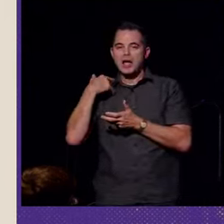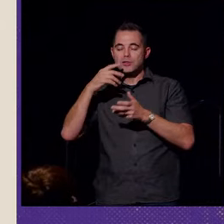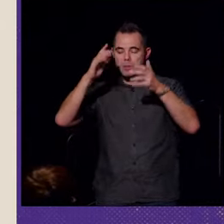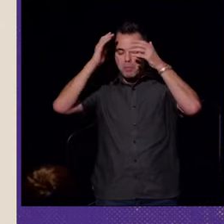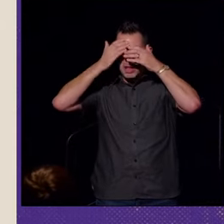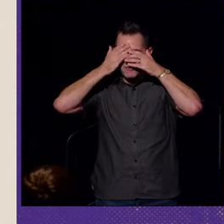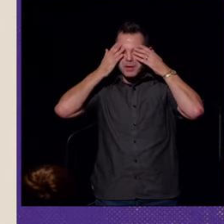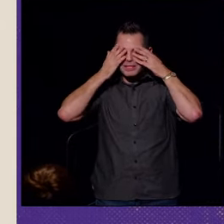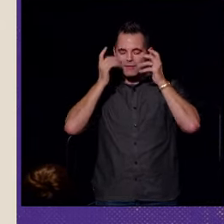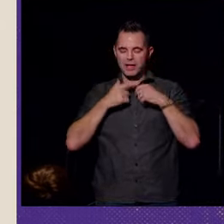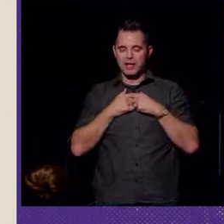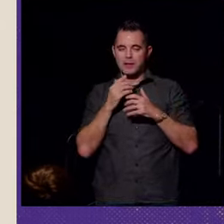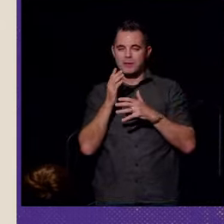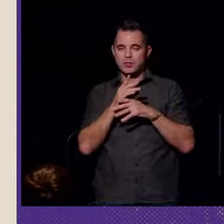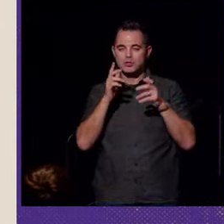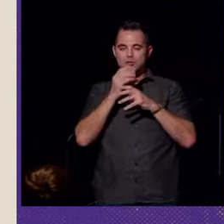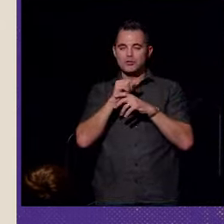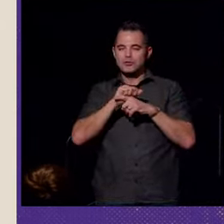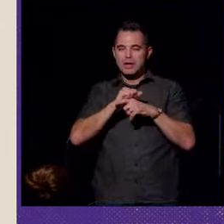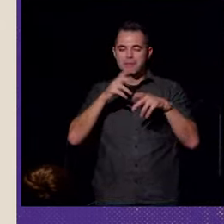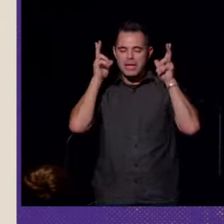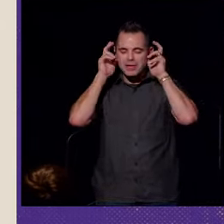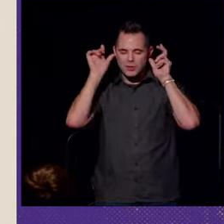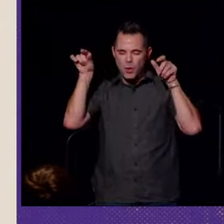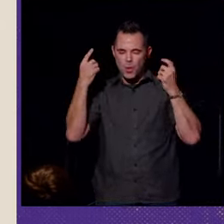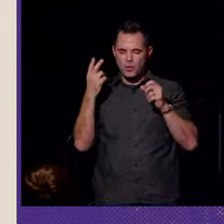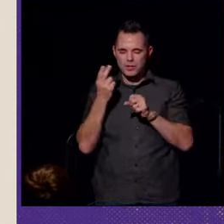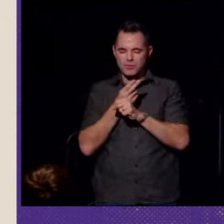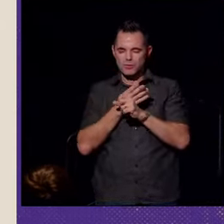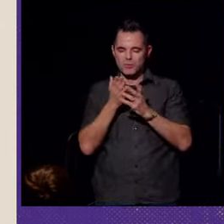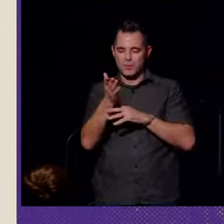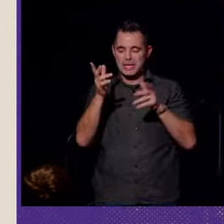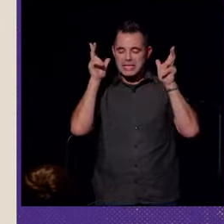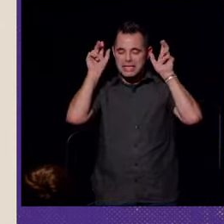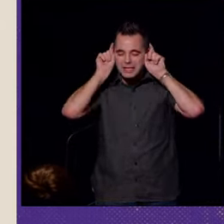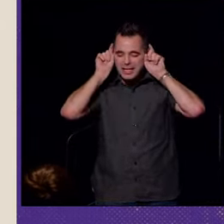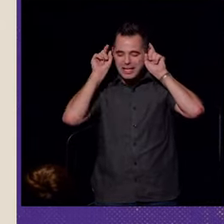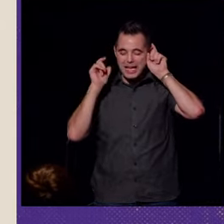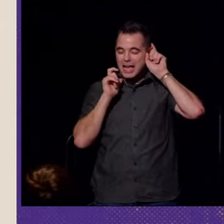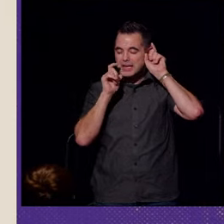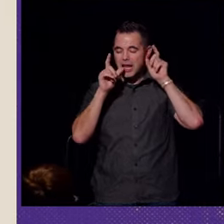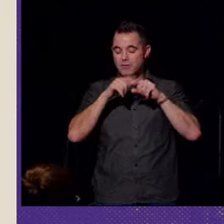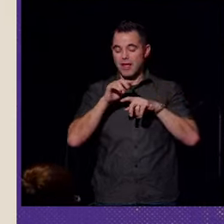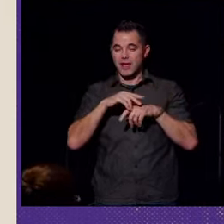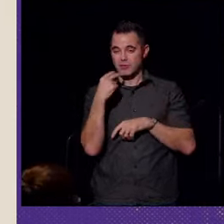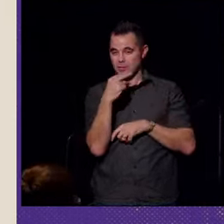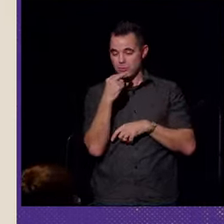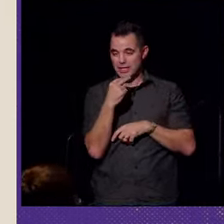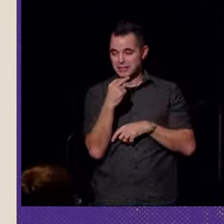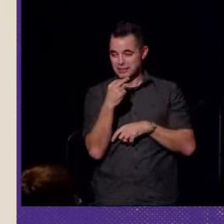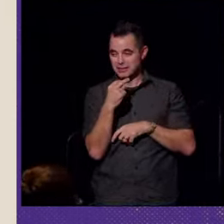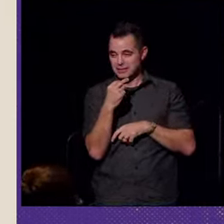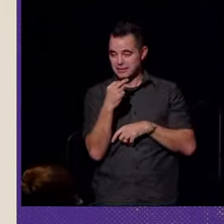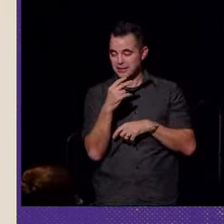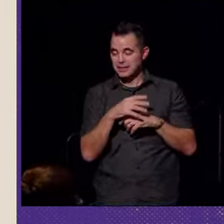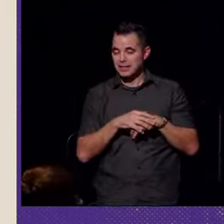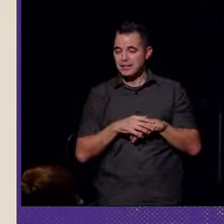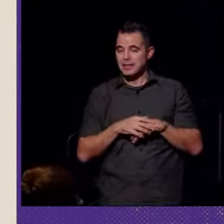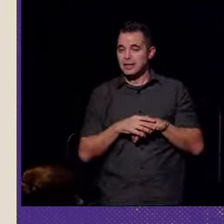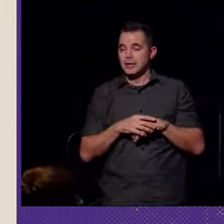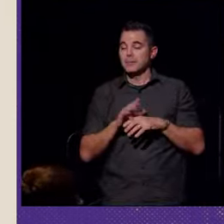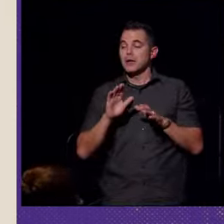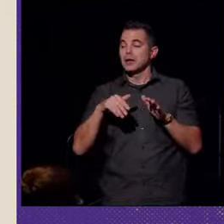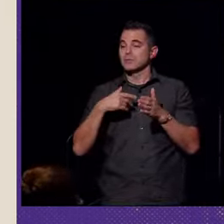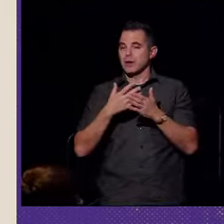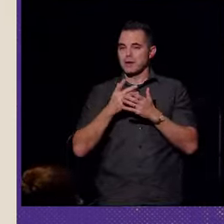myself to train my ears to only hear through my hearing aids and not rely on lip reading. By